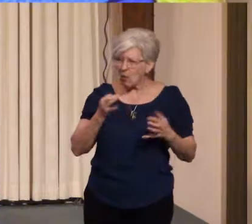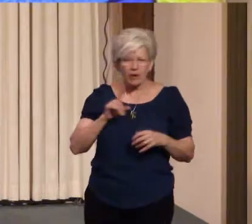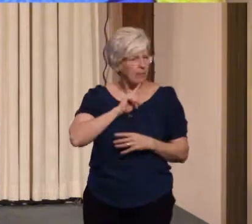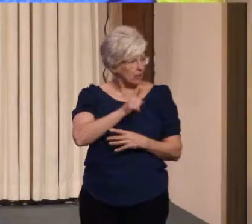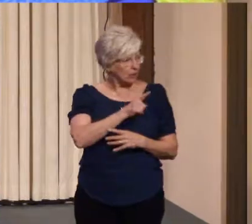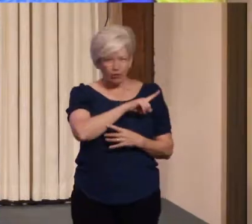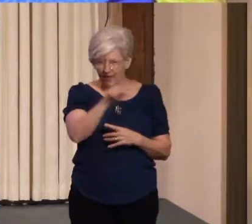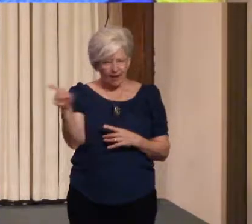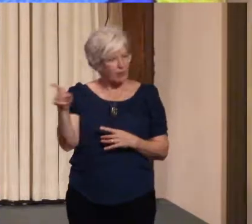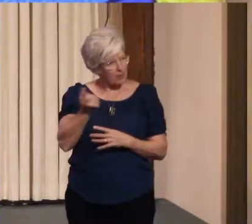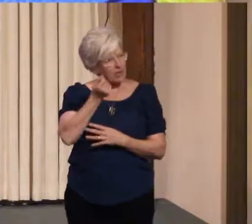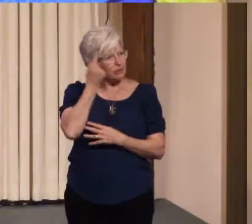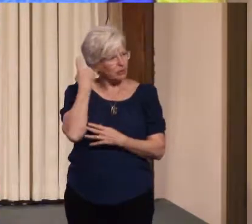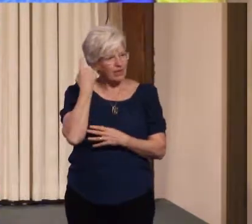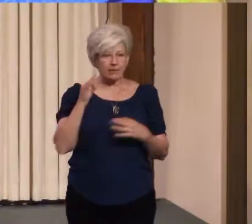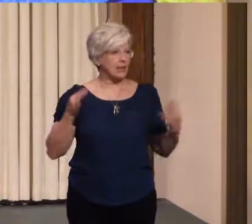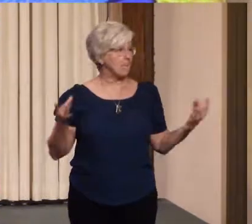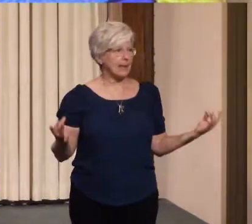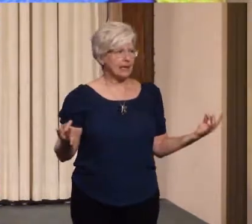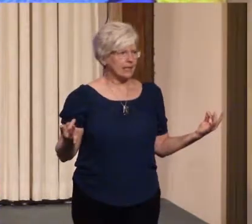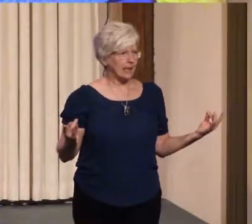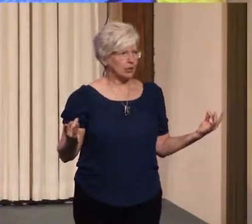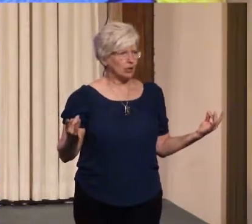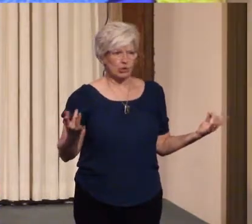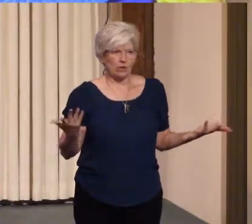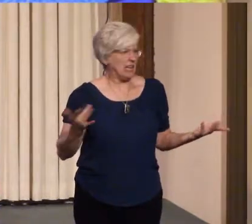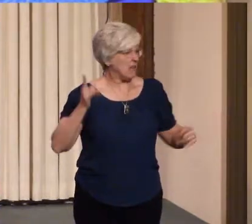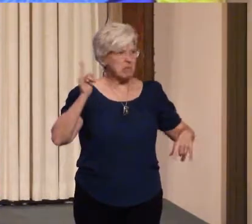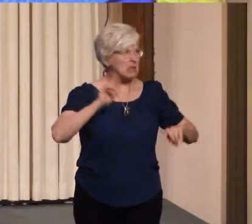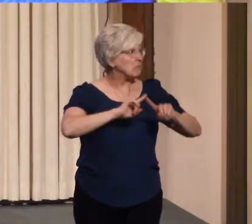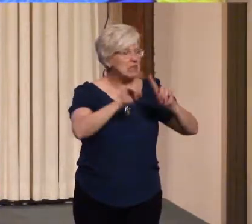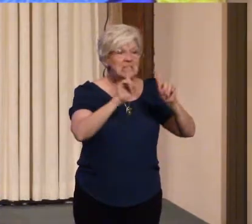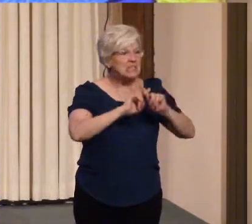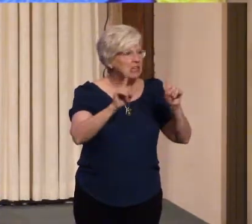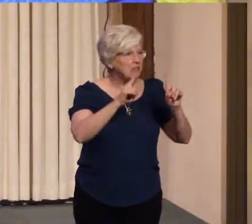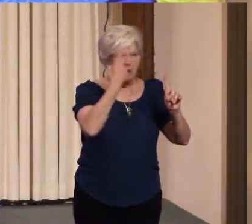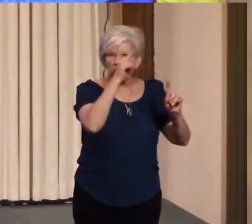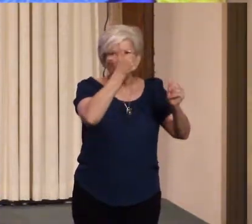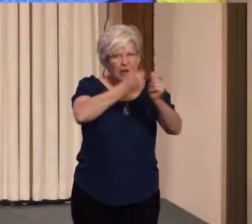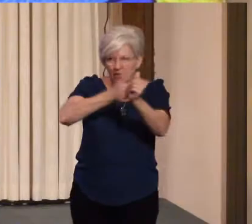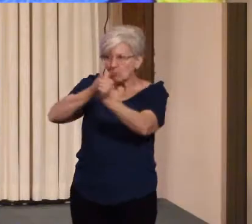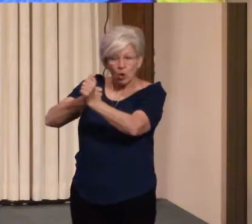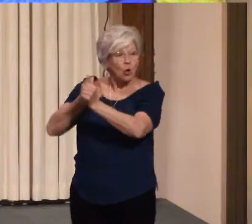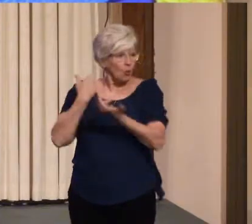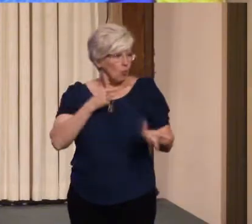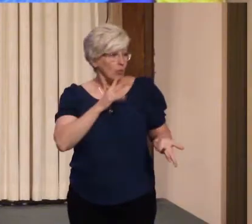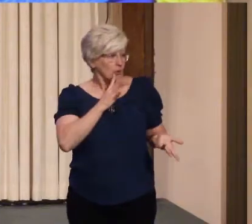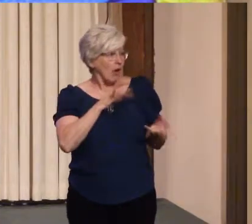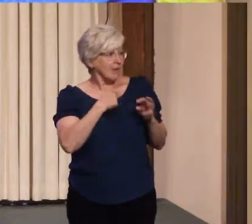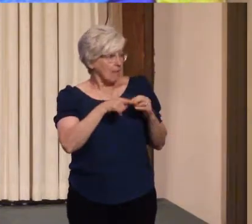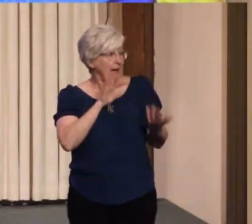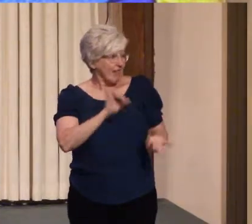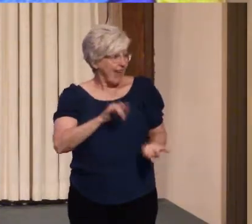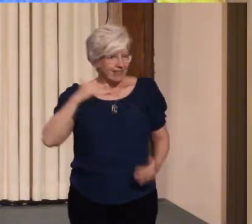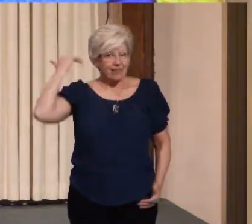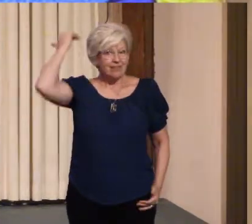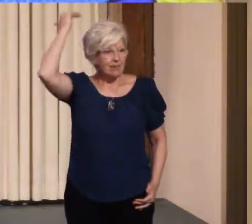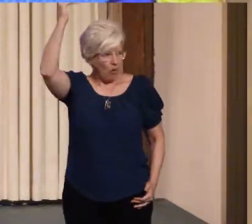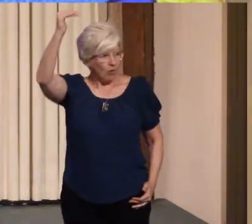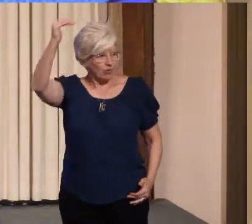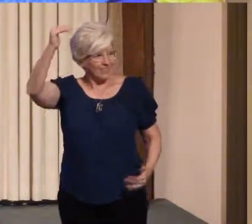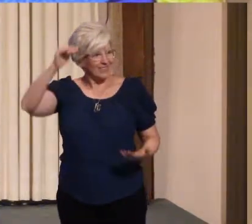understands that meditation can be different for each of us. We were talking about that in adult spiritual education this morning.